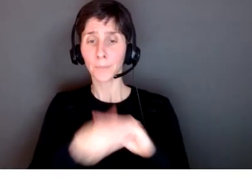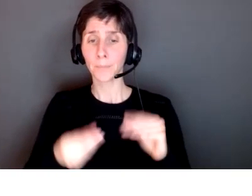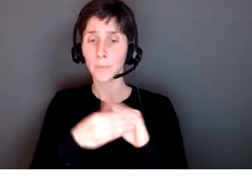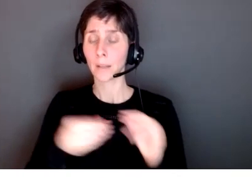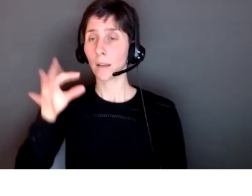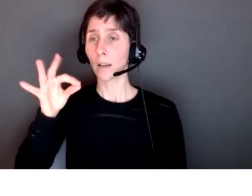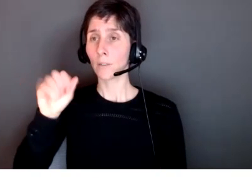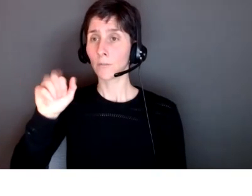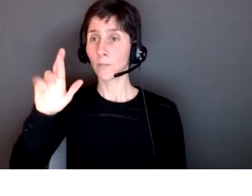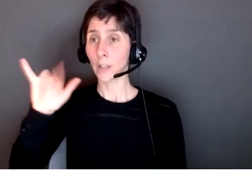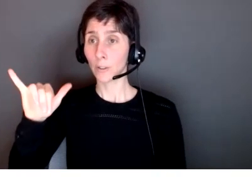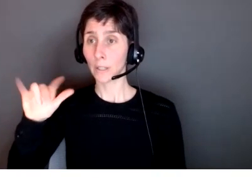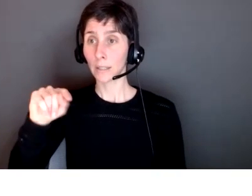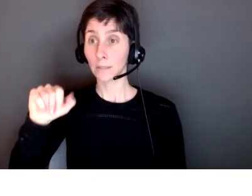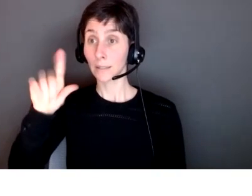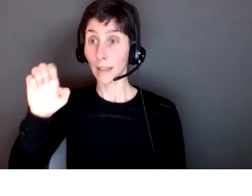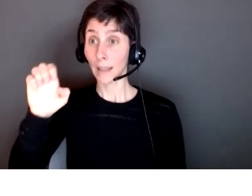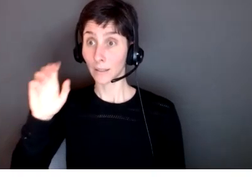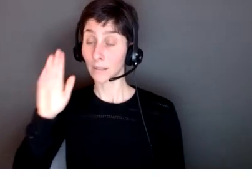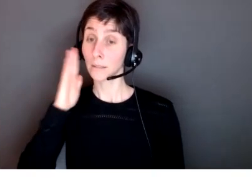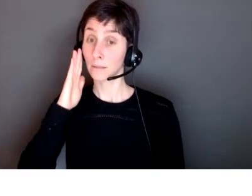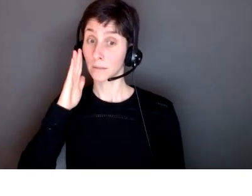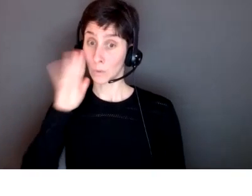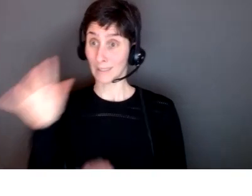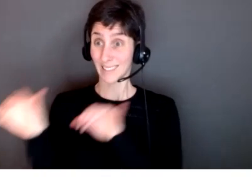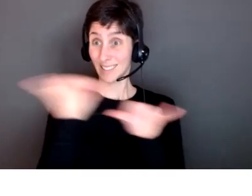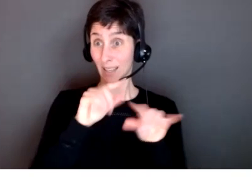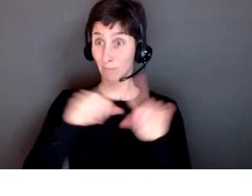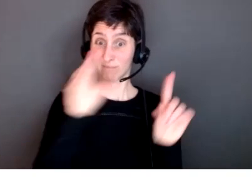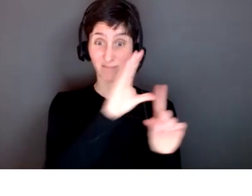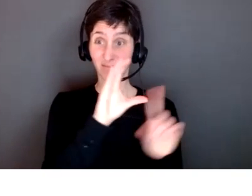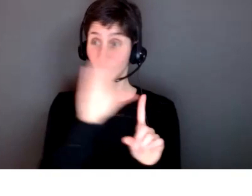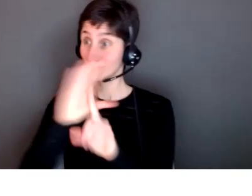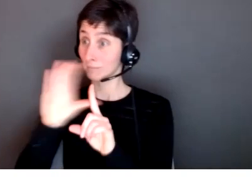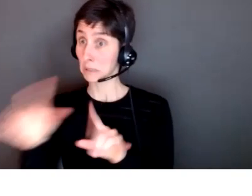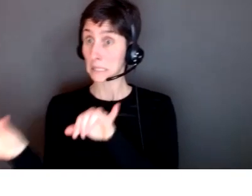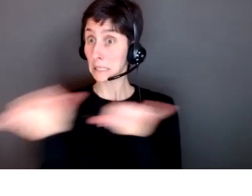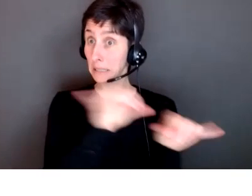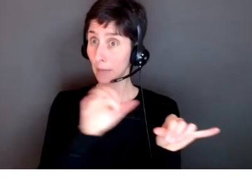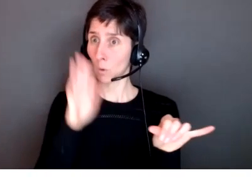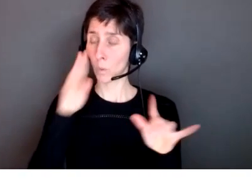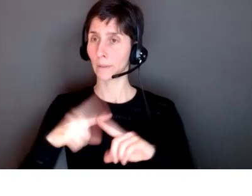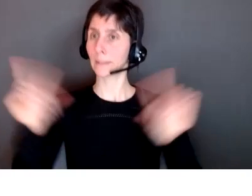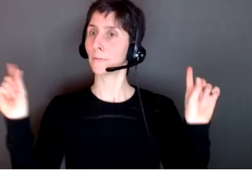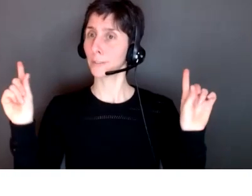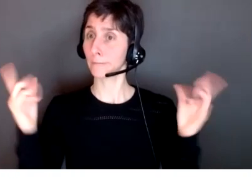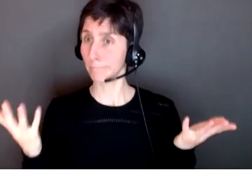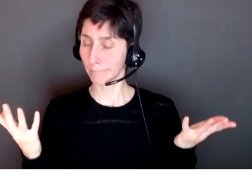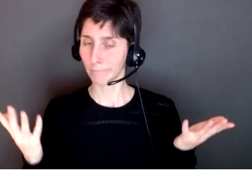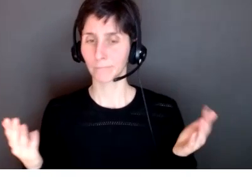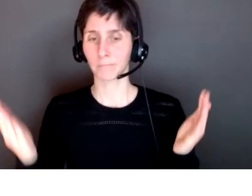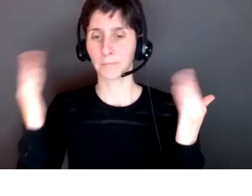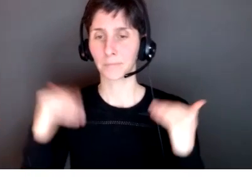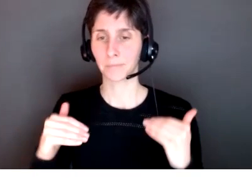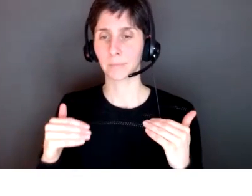yeah yeah that's a good question too okay so moving on to the next so to the next